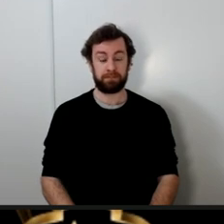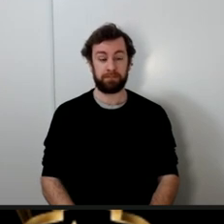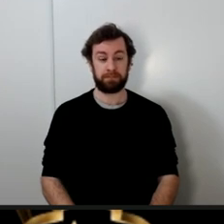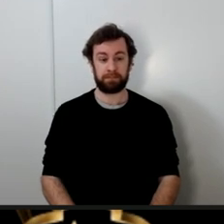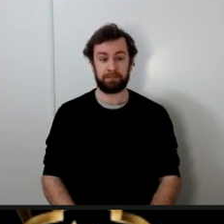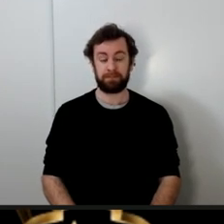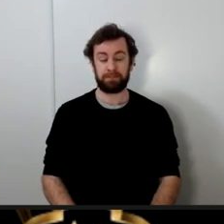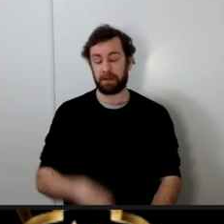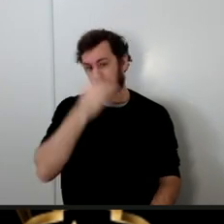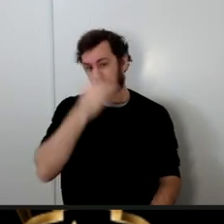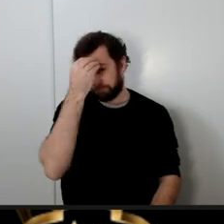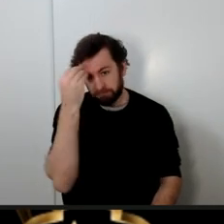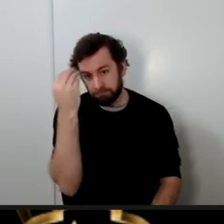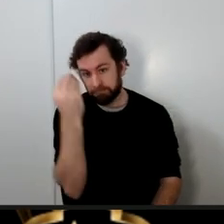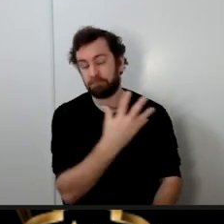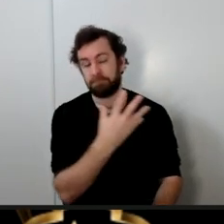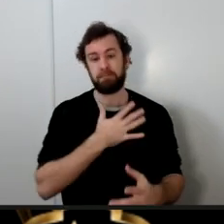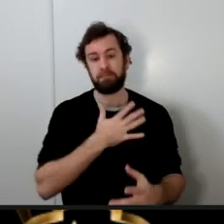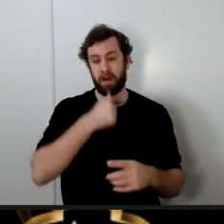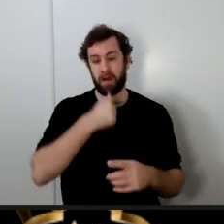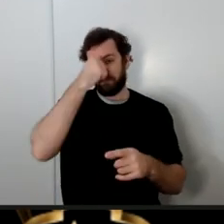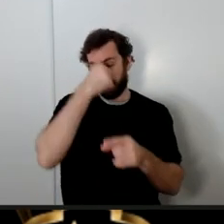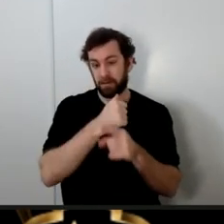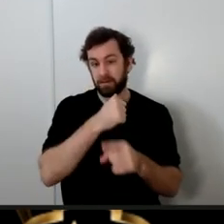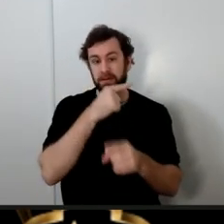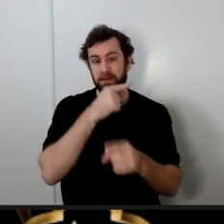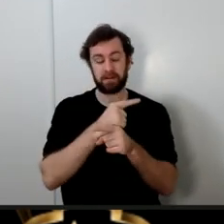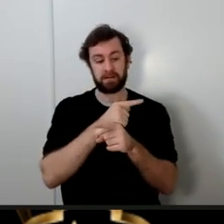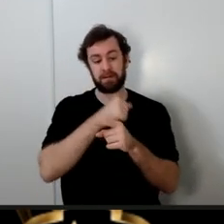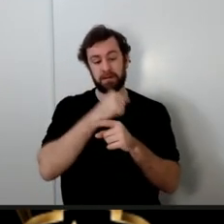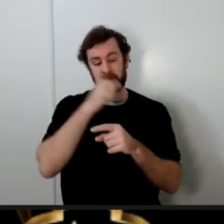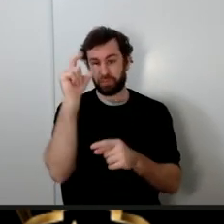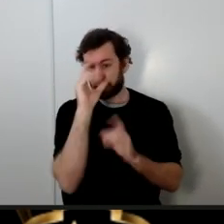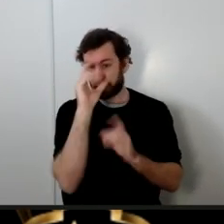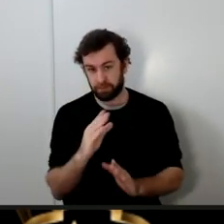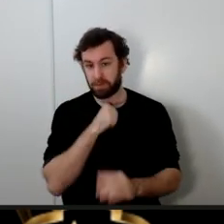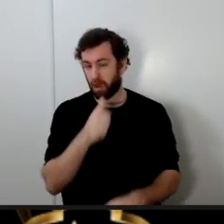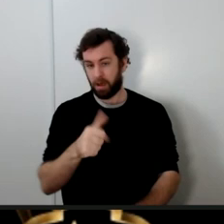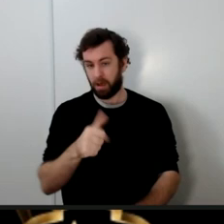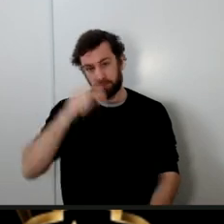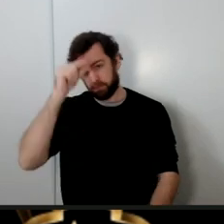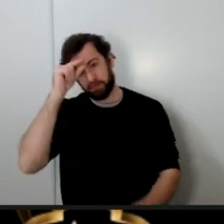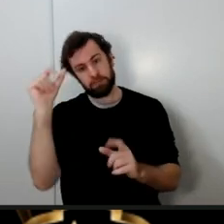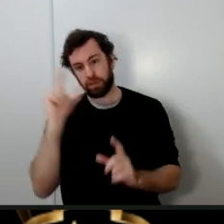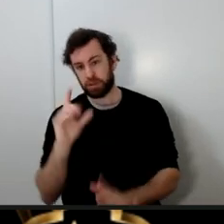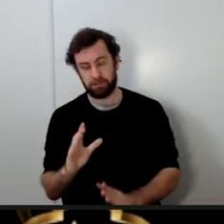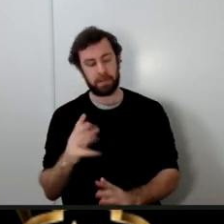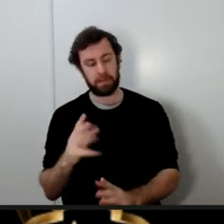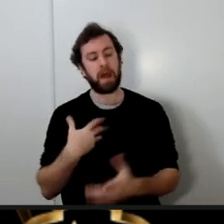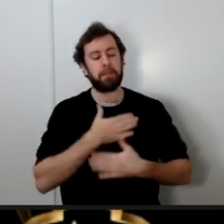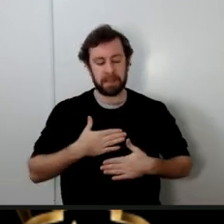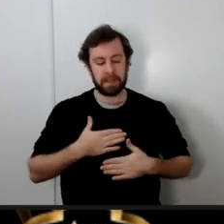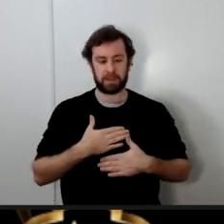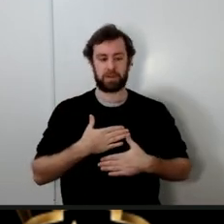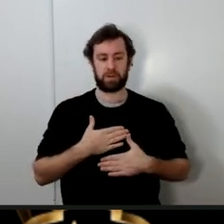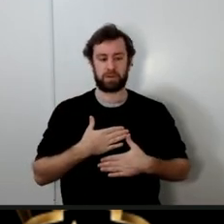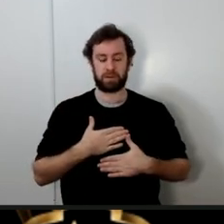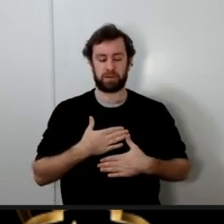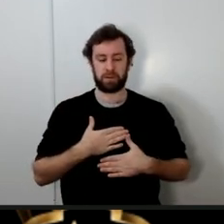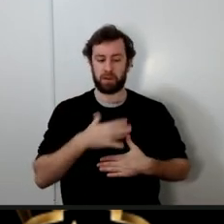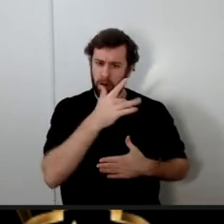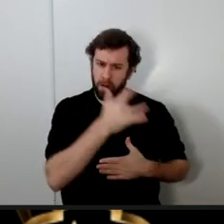fellow Muslims my dear brothers and sisters please open your hearts and